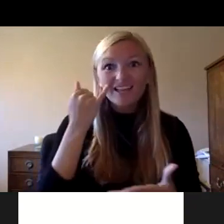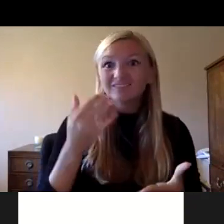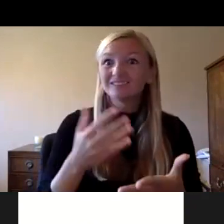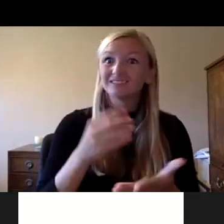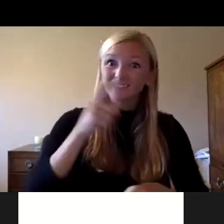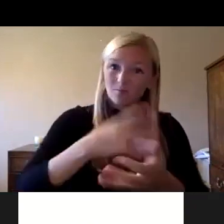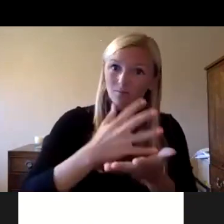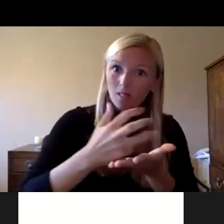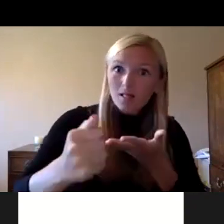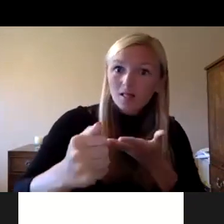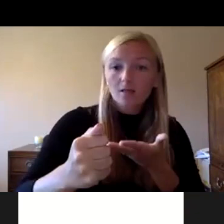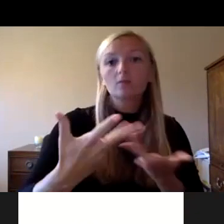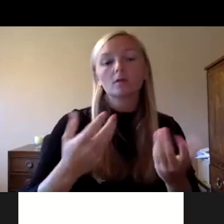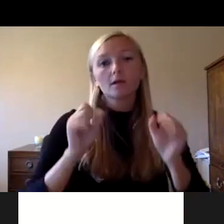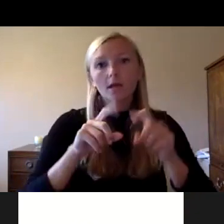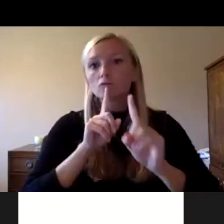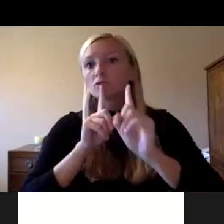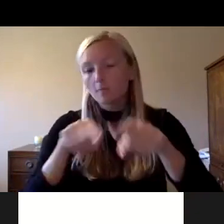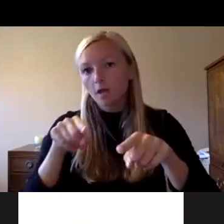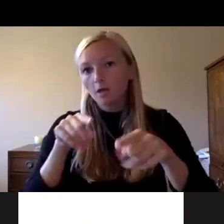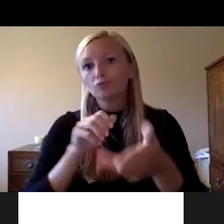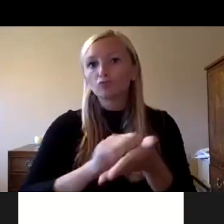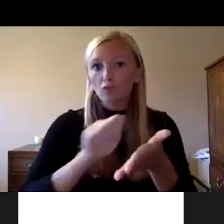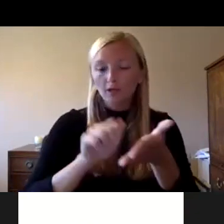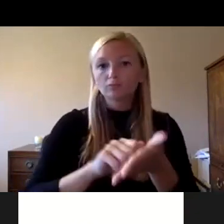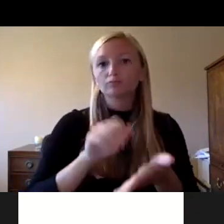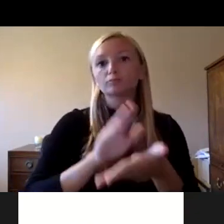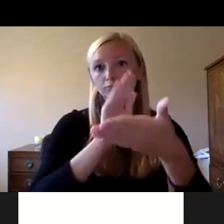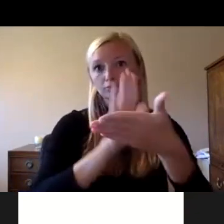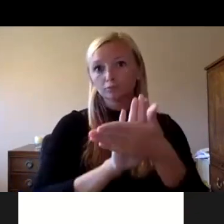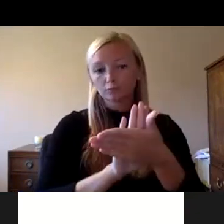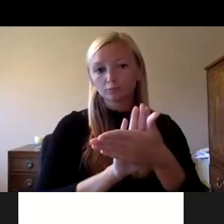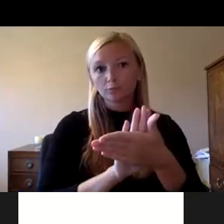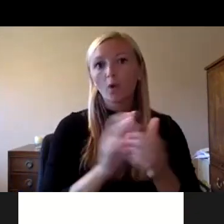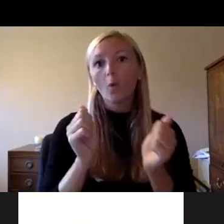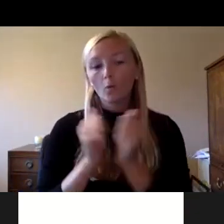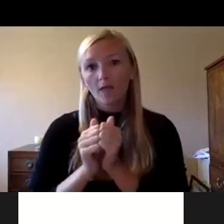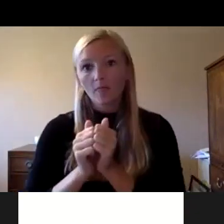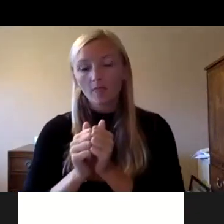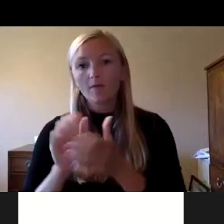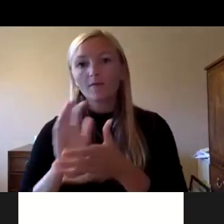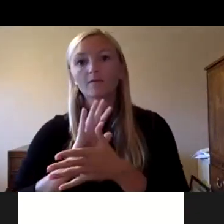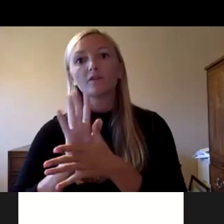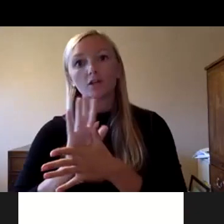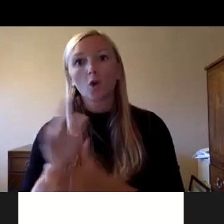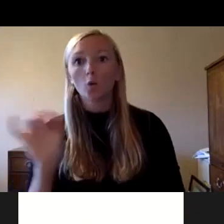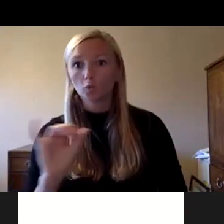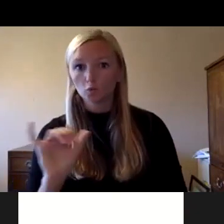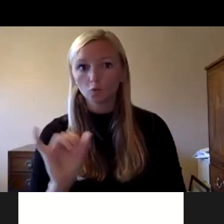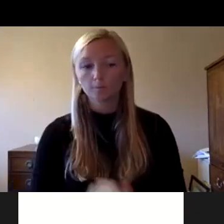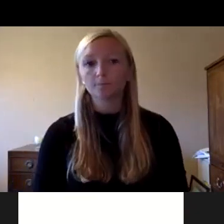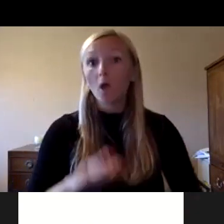we will be responding them in writing and posting them along with the with the webinar uh in our